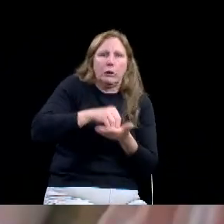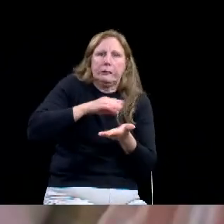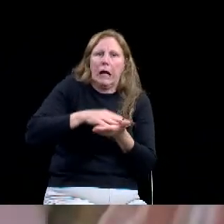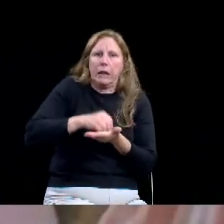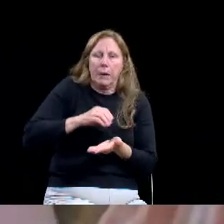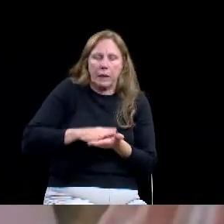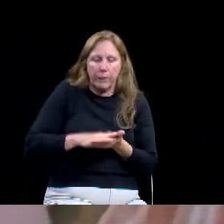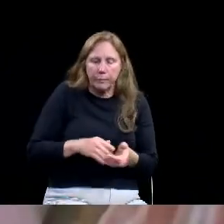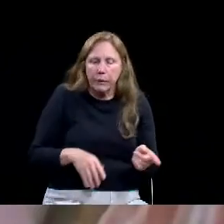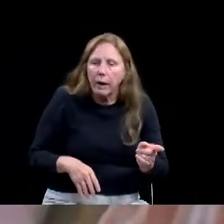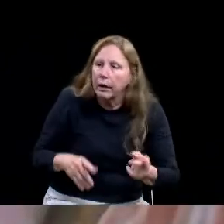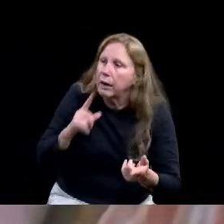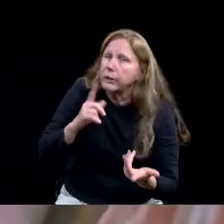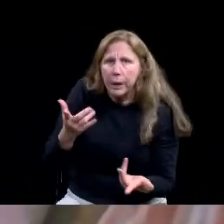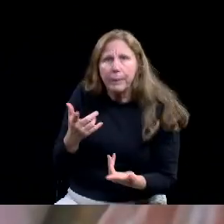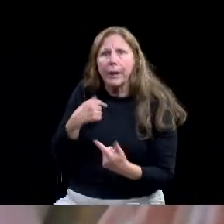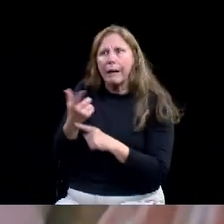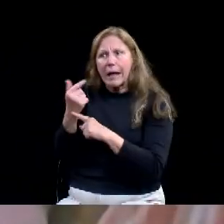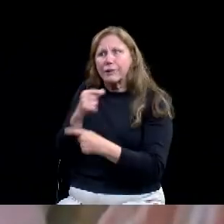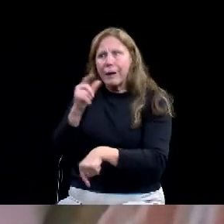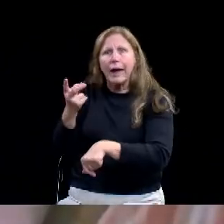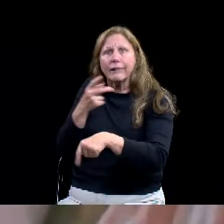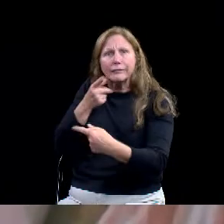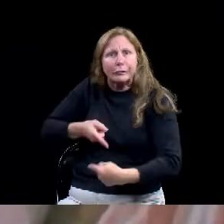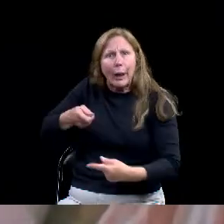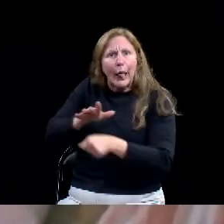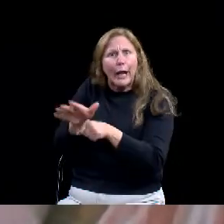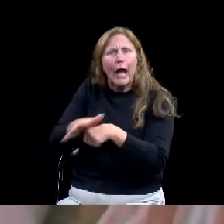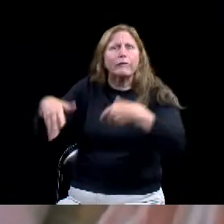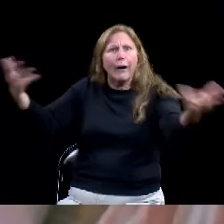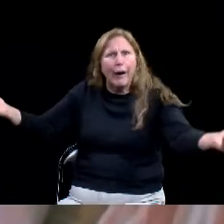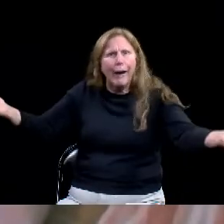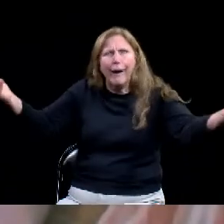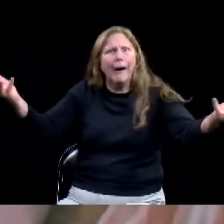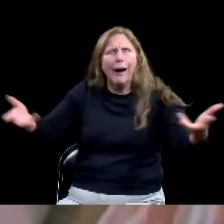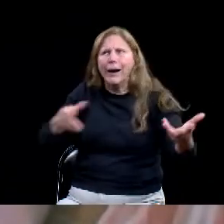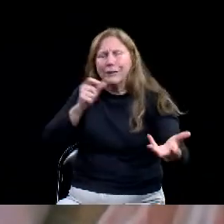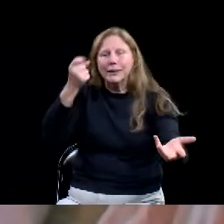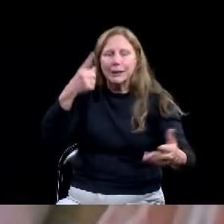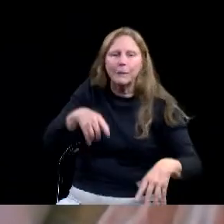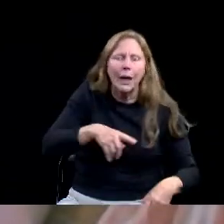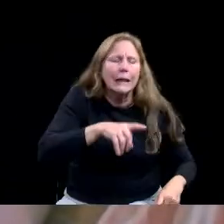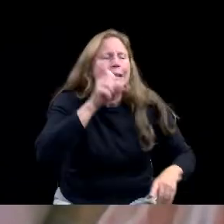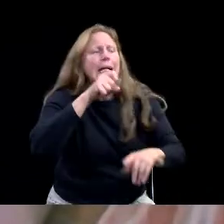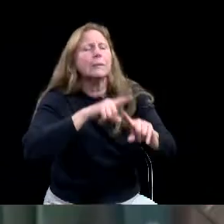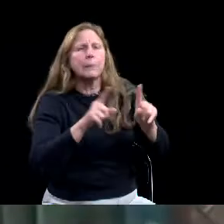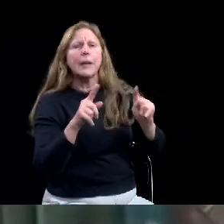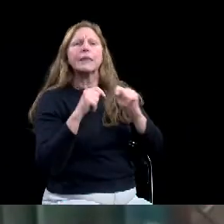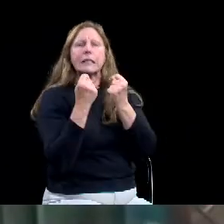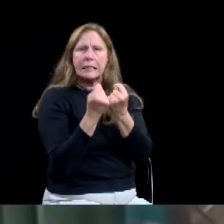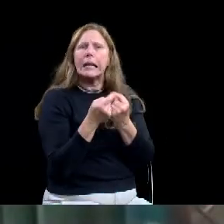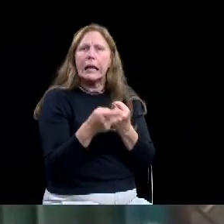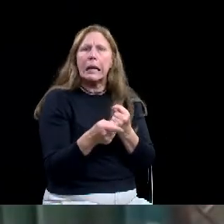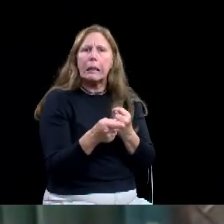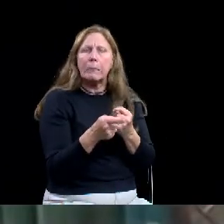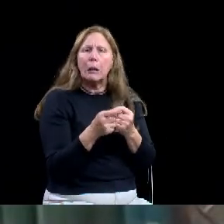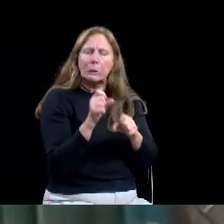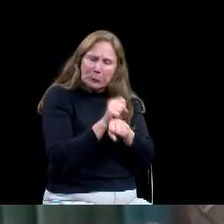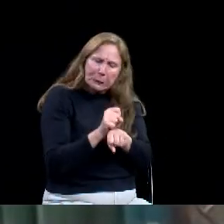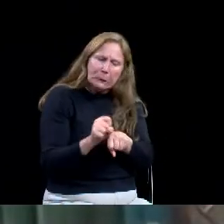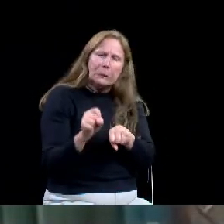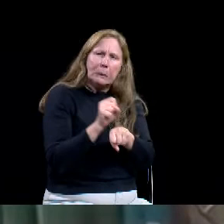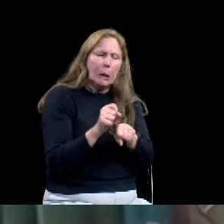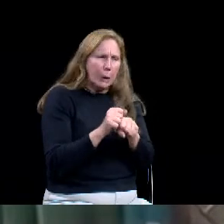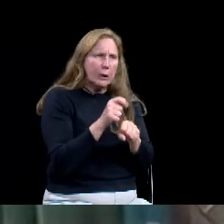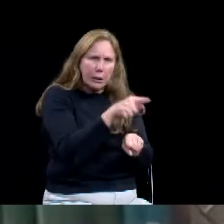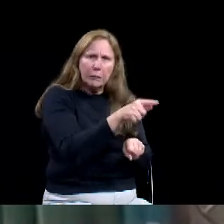is diligently working with, uh, the clients to, to make them eligible. Okay. But we have sufficient staffing, um, to